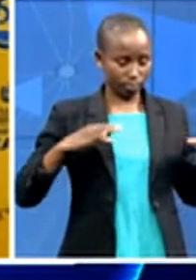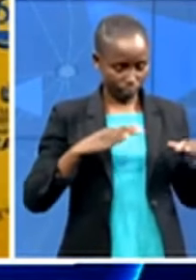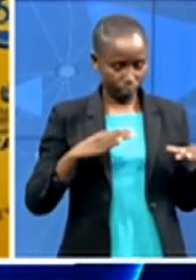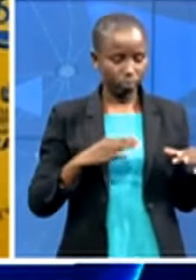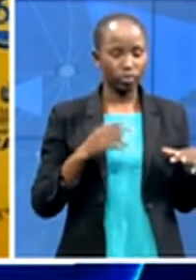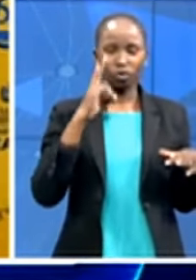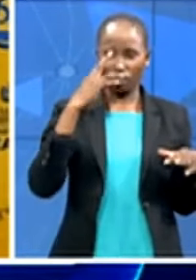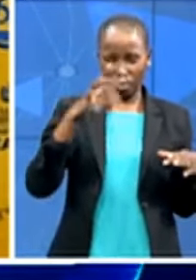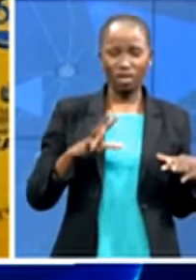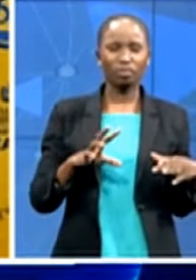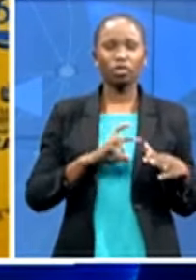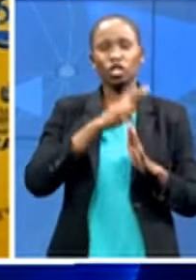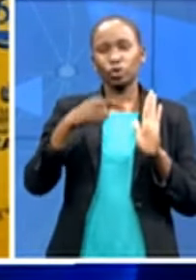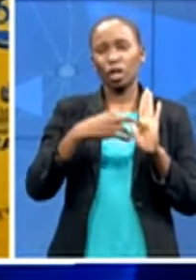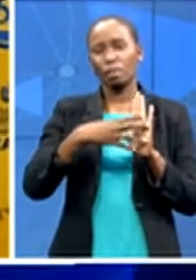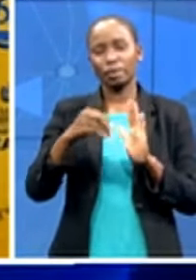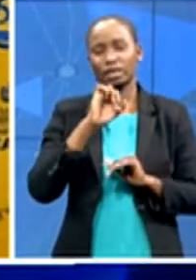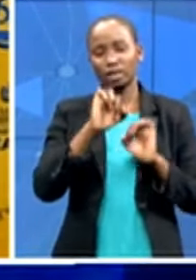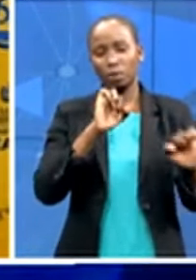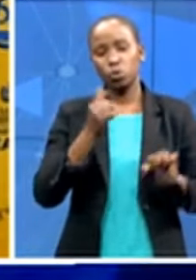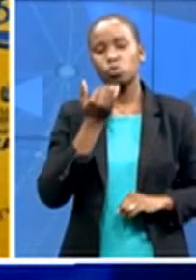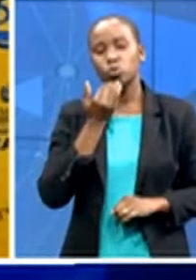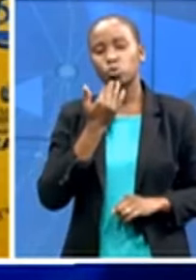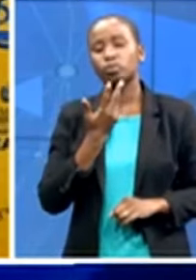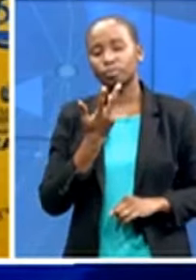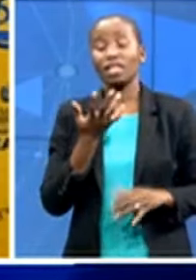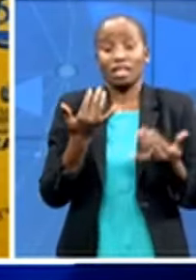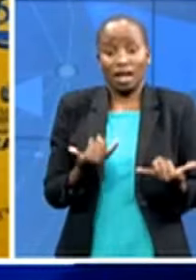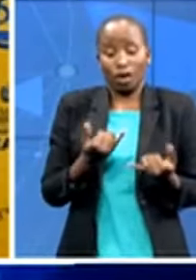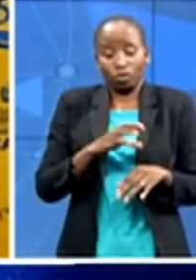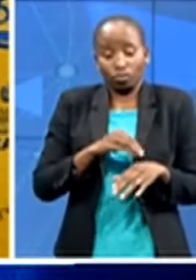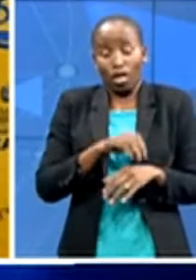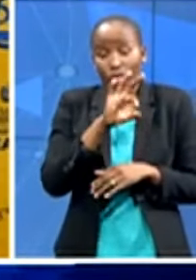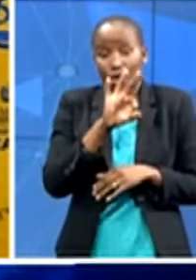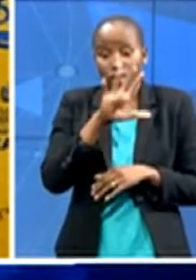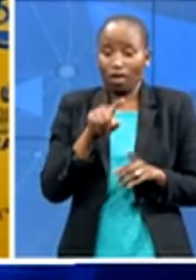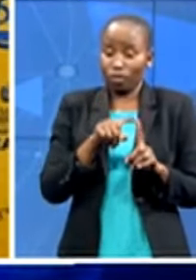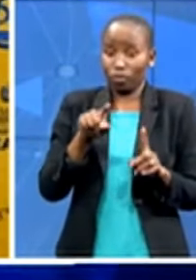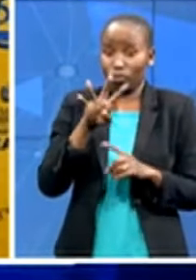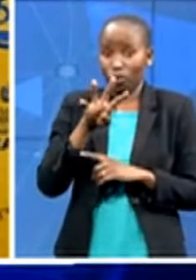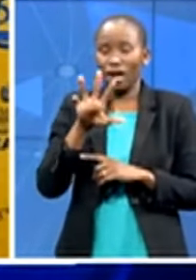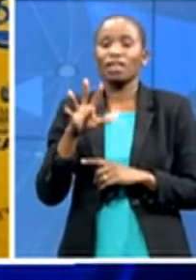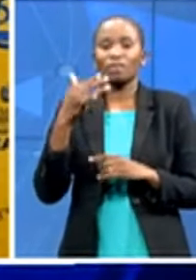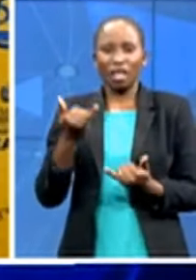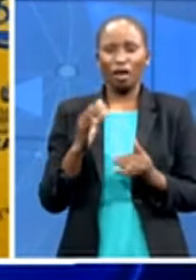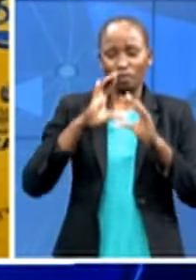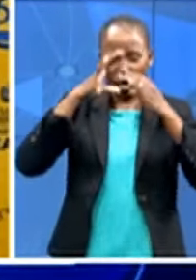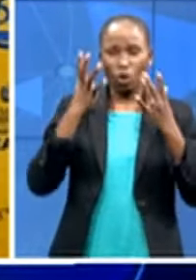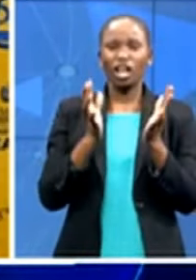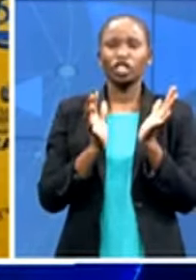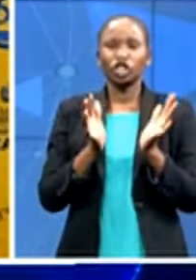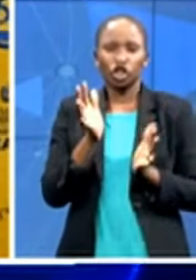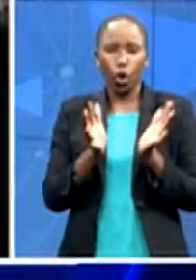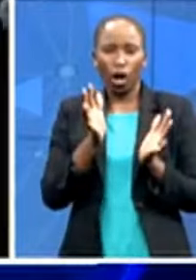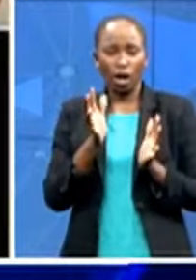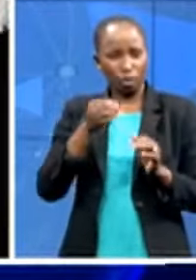at the 35 to 49 we're focusing on the soccer coaches and all that ms i'm gonna ask